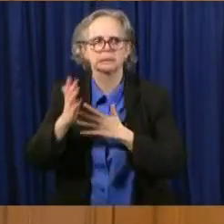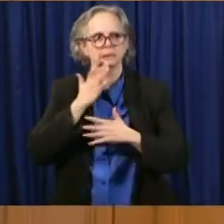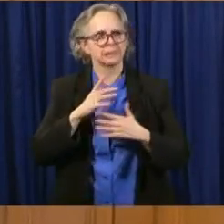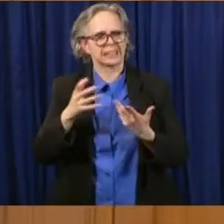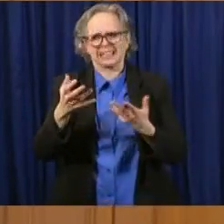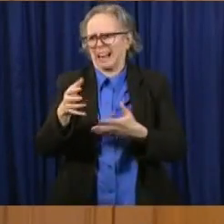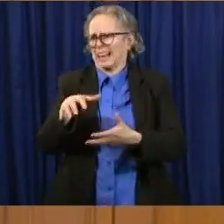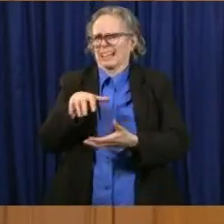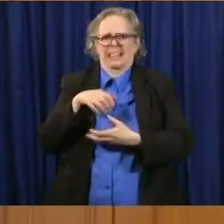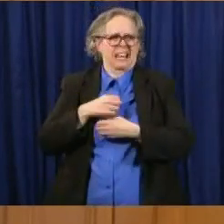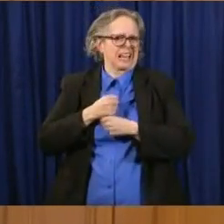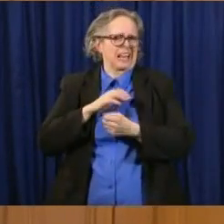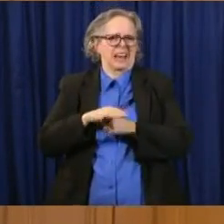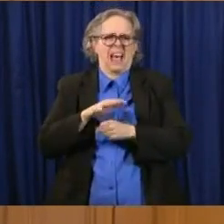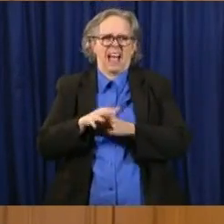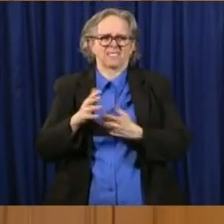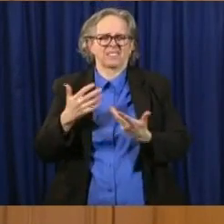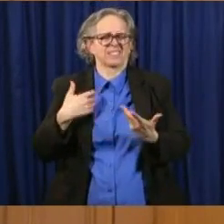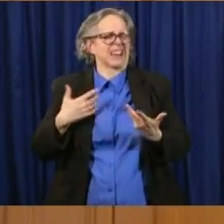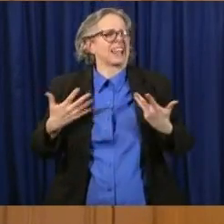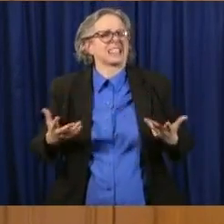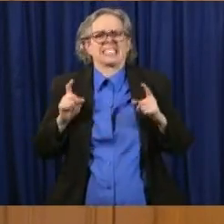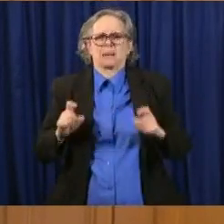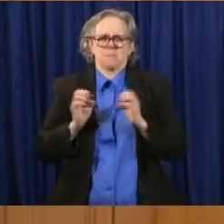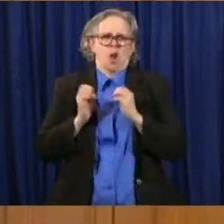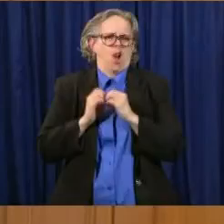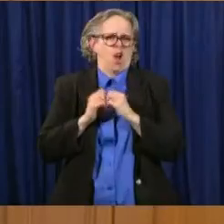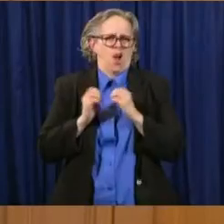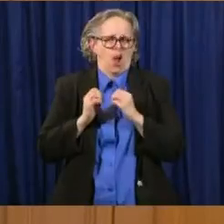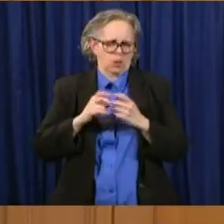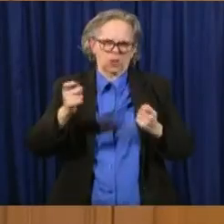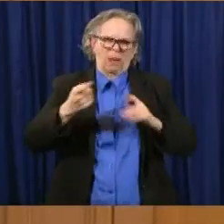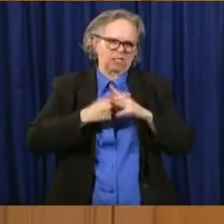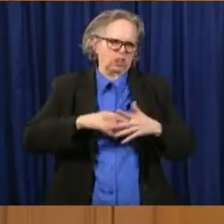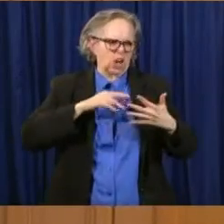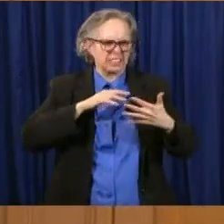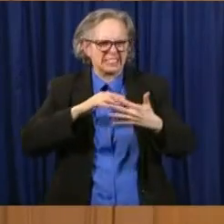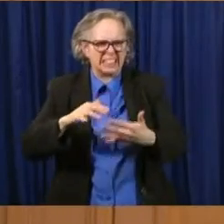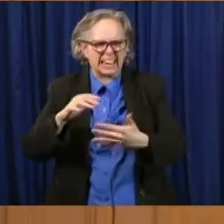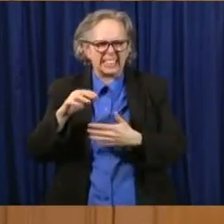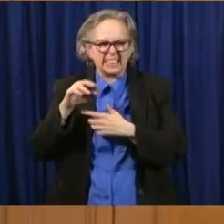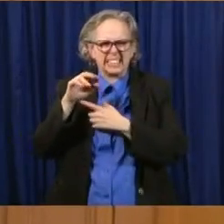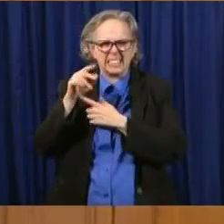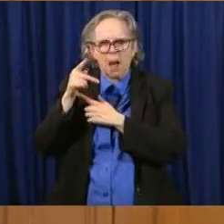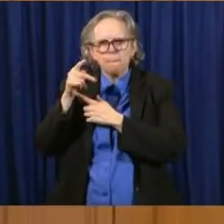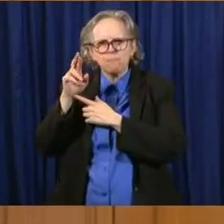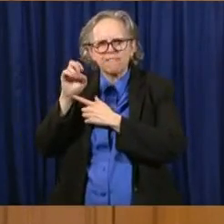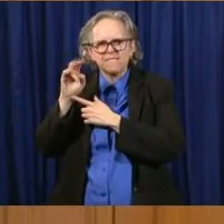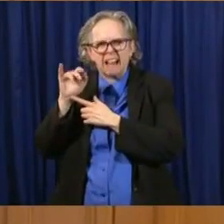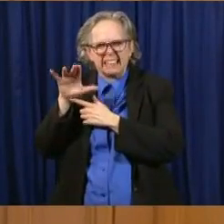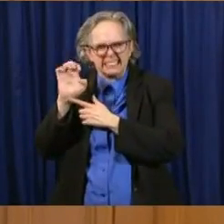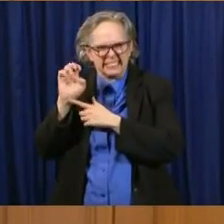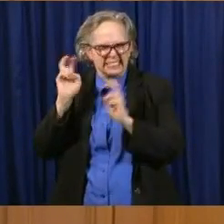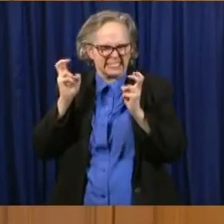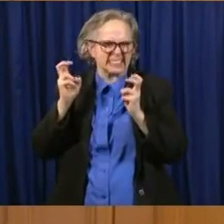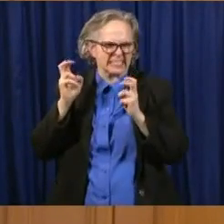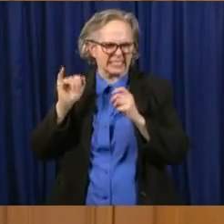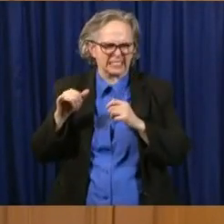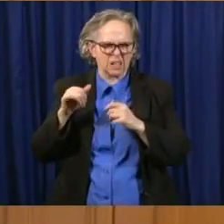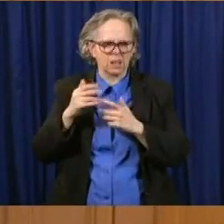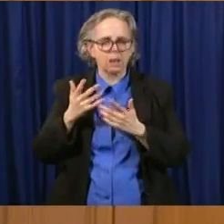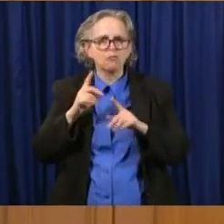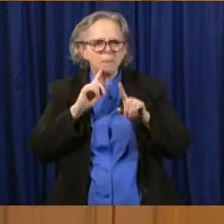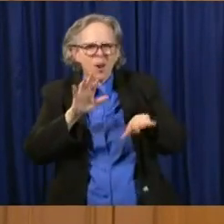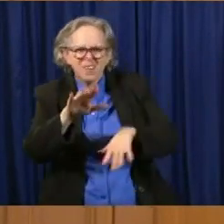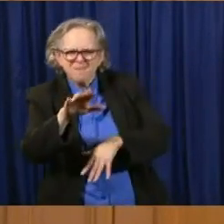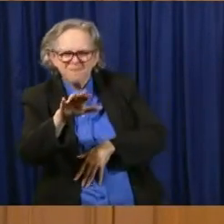get our hands on enough to start to look at prevalence, because we want that information. Thank you. Well, for example, if you had 100 tests,